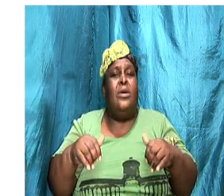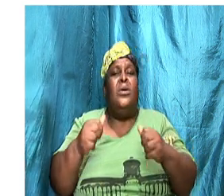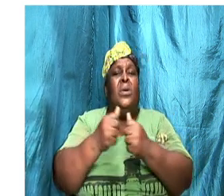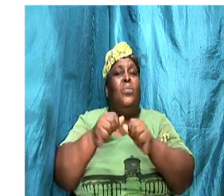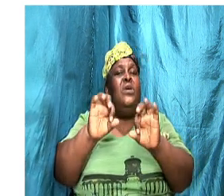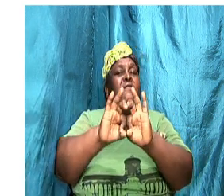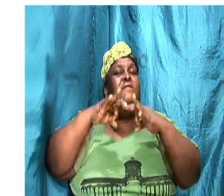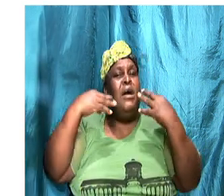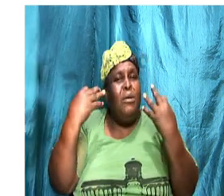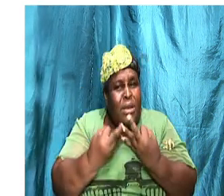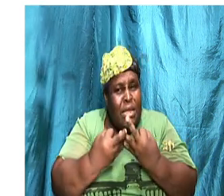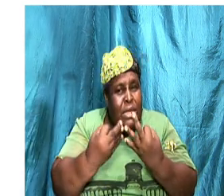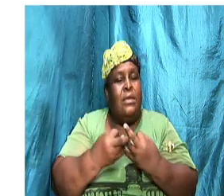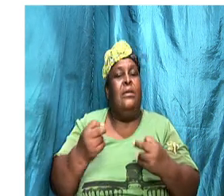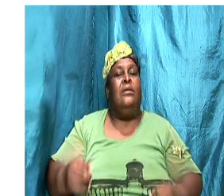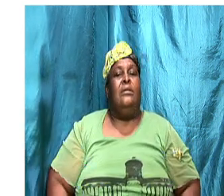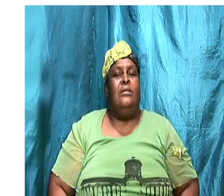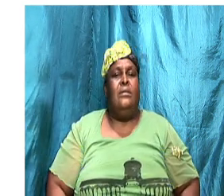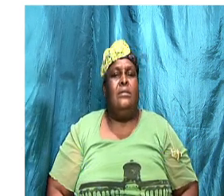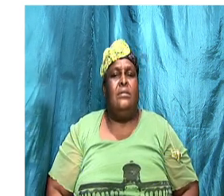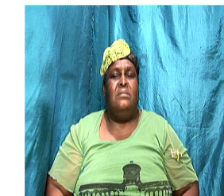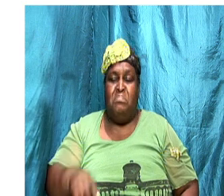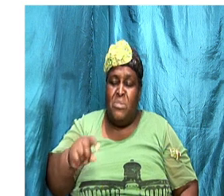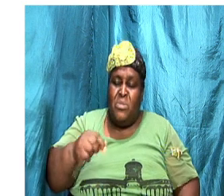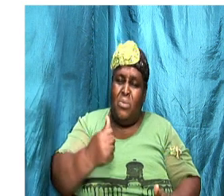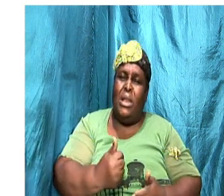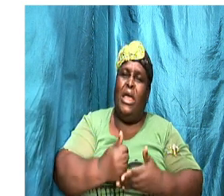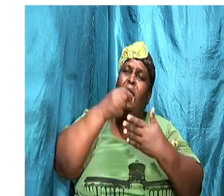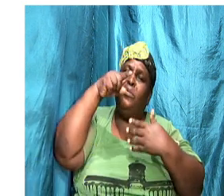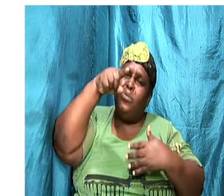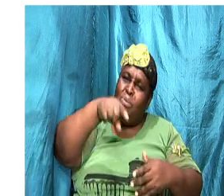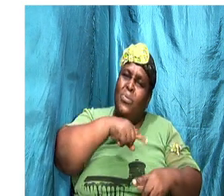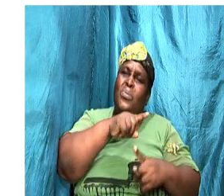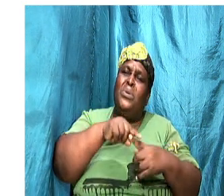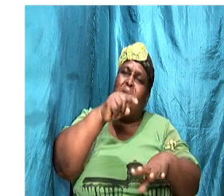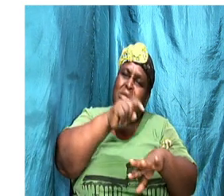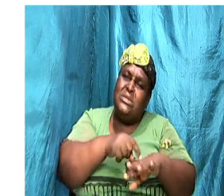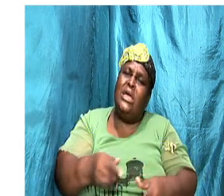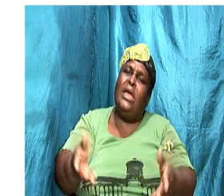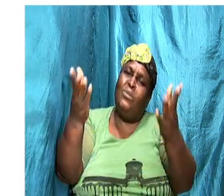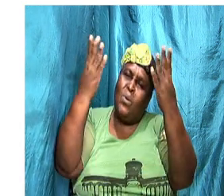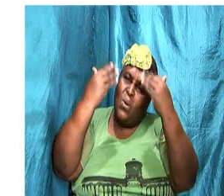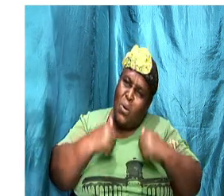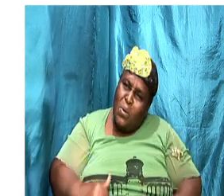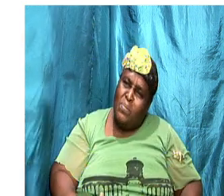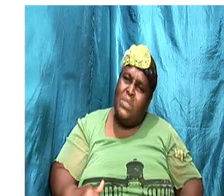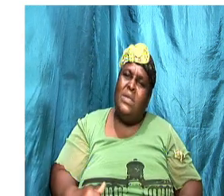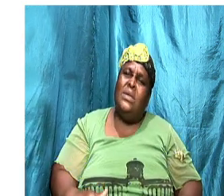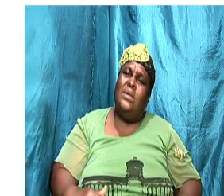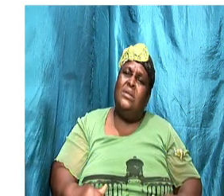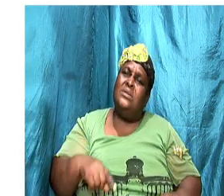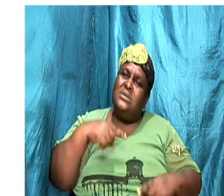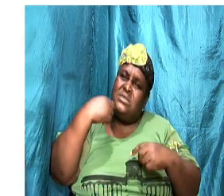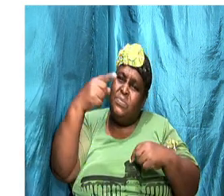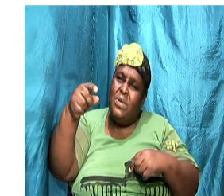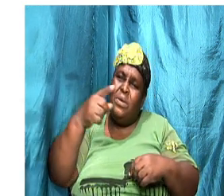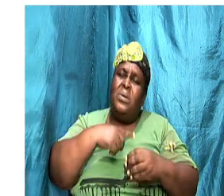make the time for intimacy this will help you when the time comes to talk out your difficult stuff